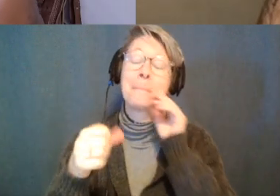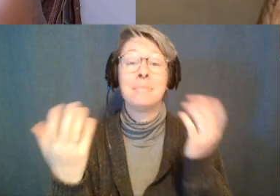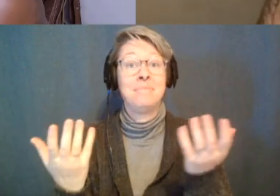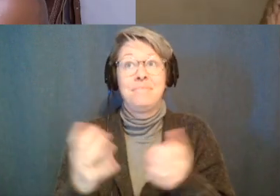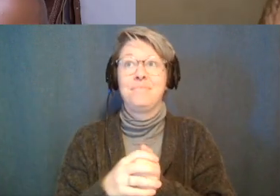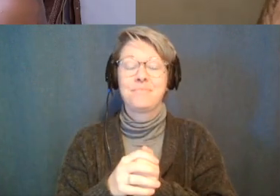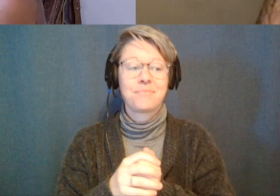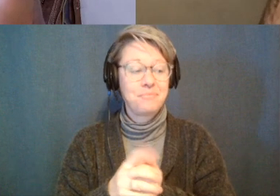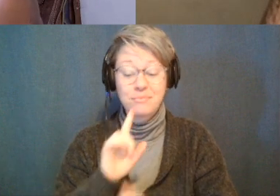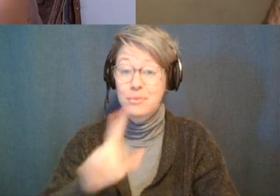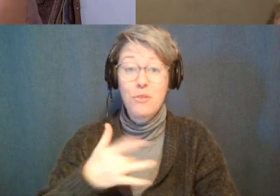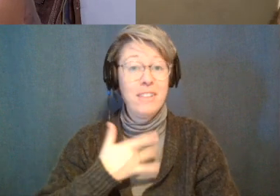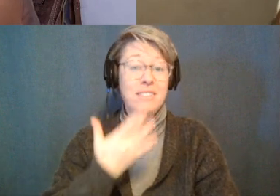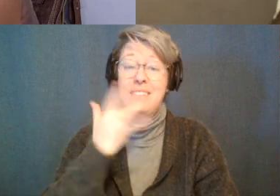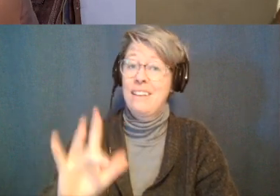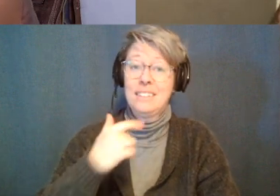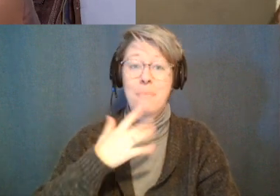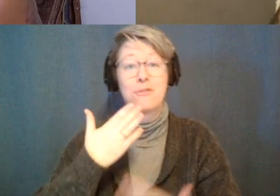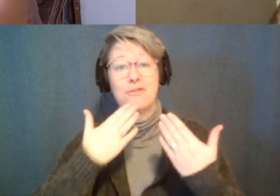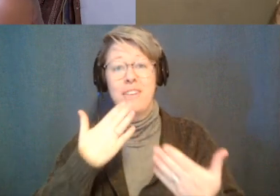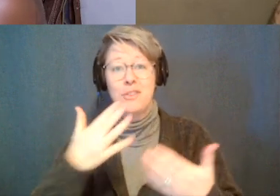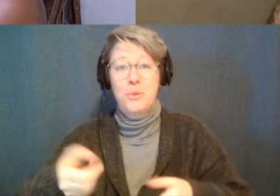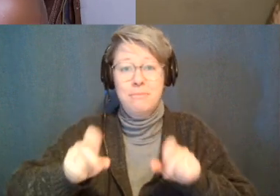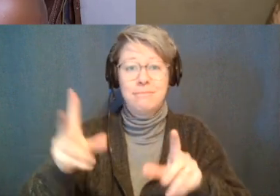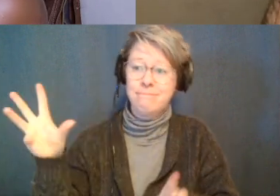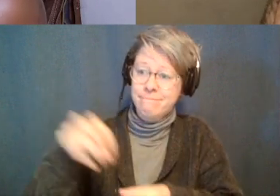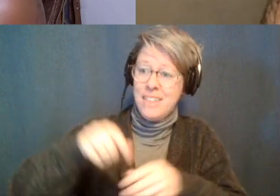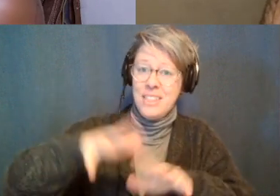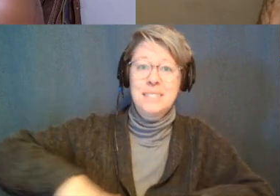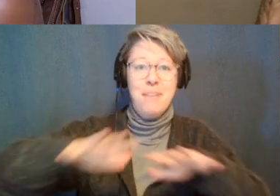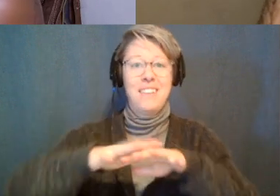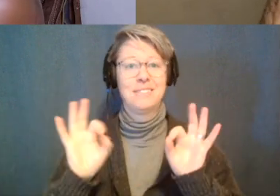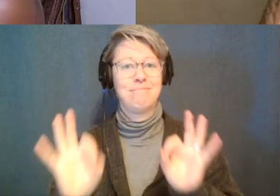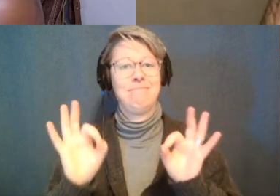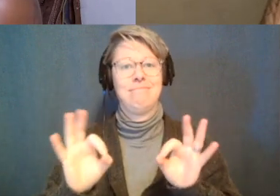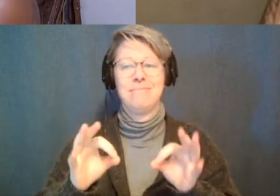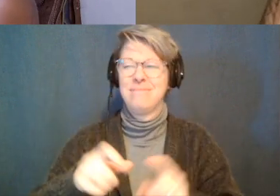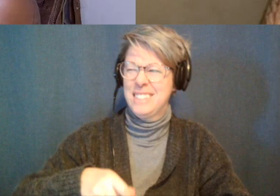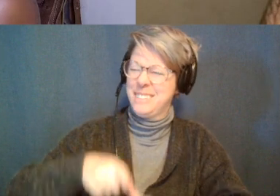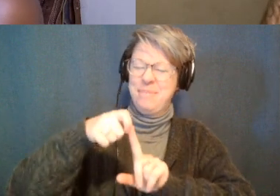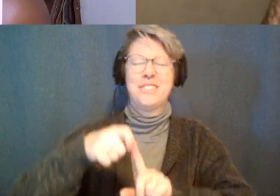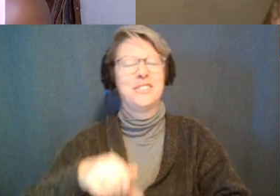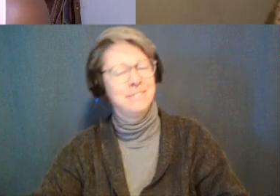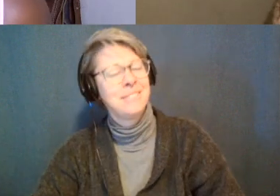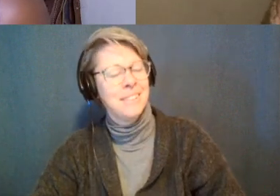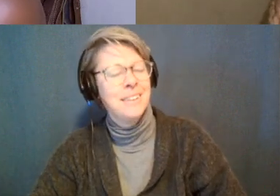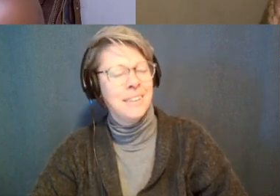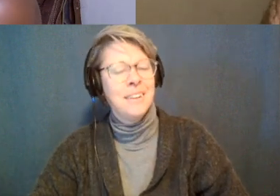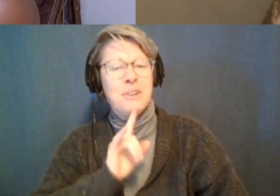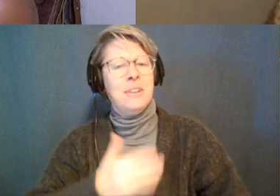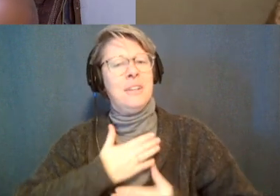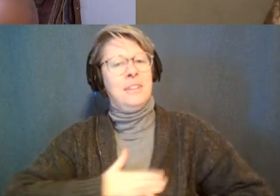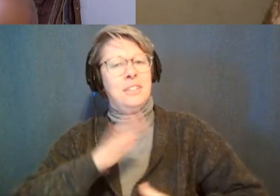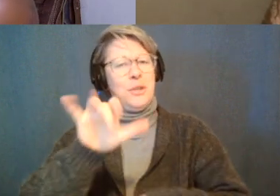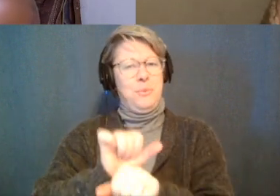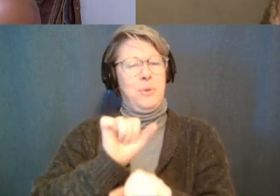um i'm really privileged and i'm grateful that um you're allowing me in this space it's um it's special and i really appreciate what you do and your